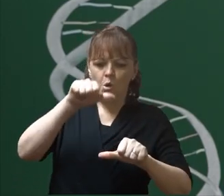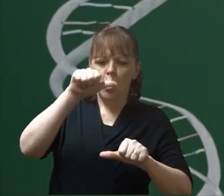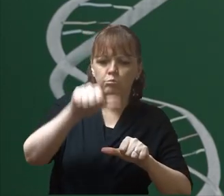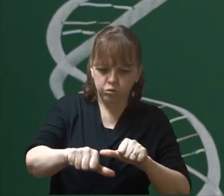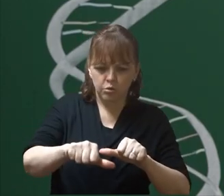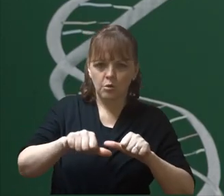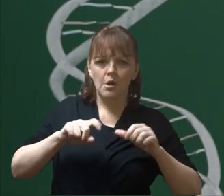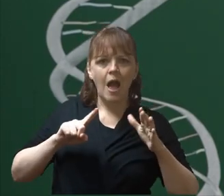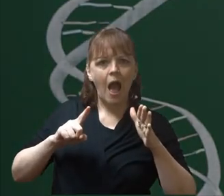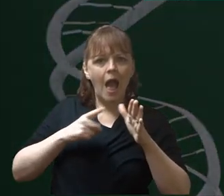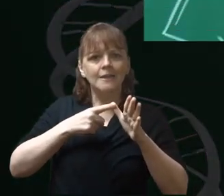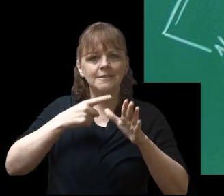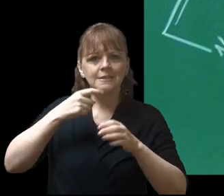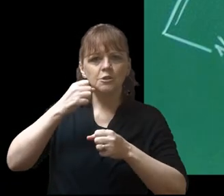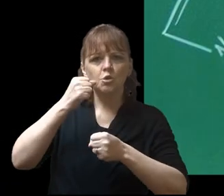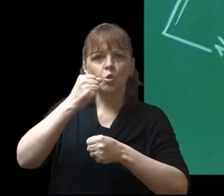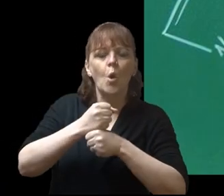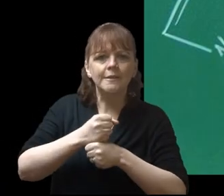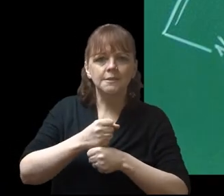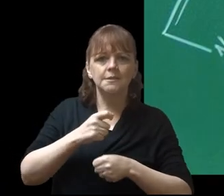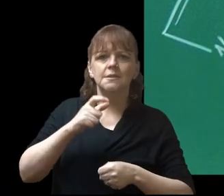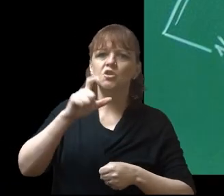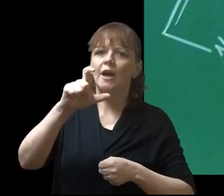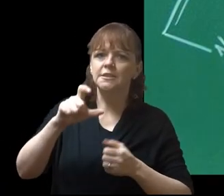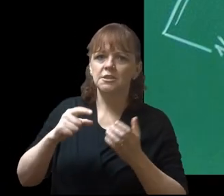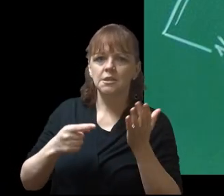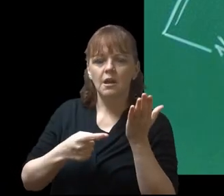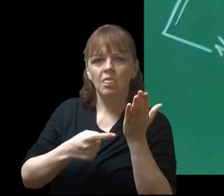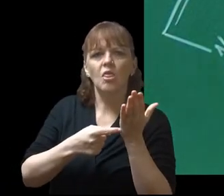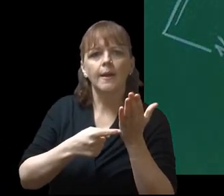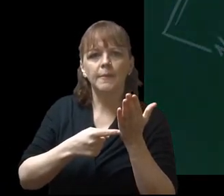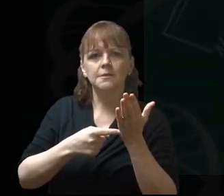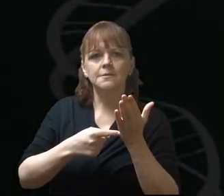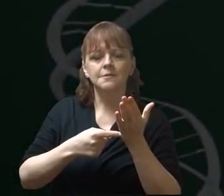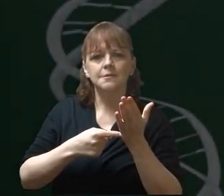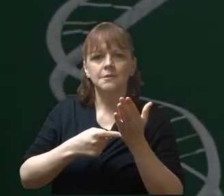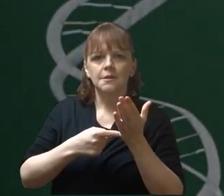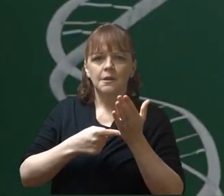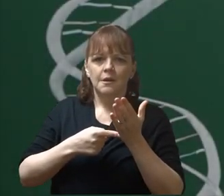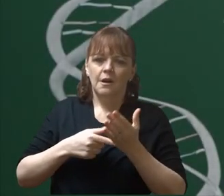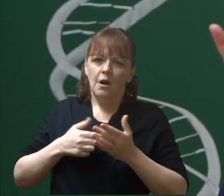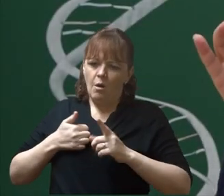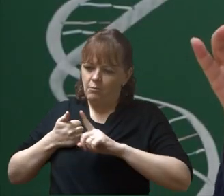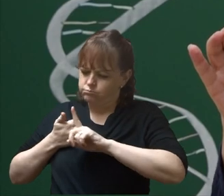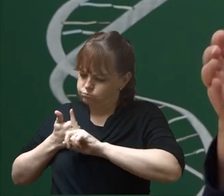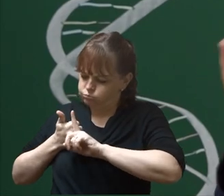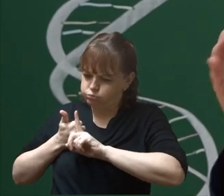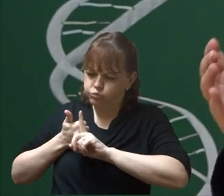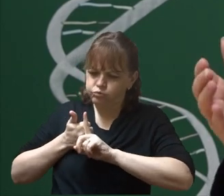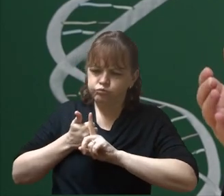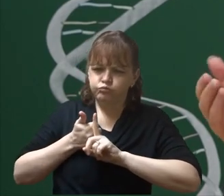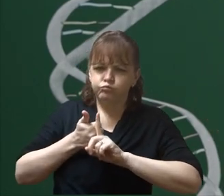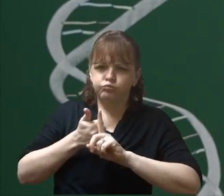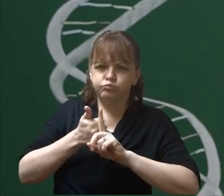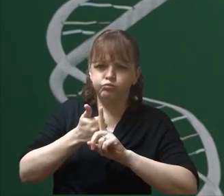cytosine, thymine, adenine, guanine, cytosine, thymine, a sweet sugar coating, a